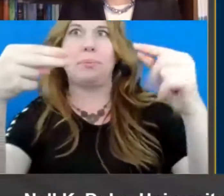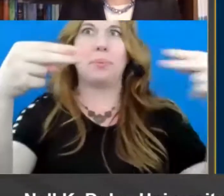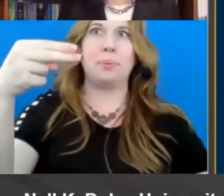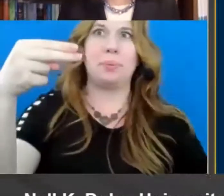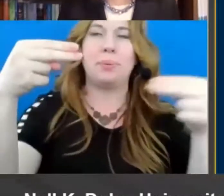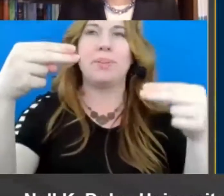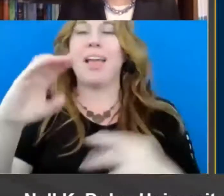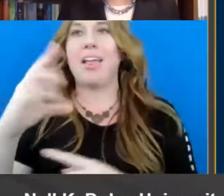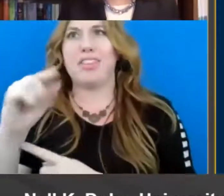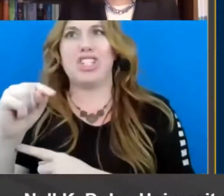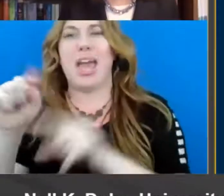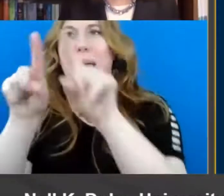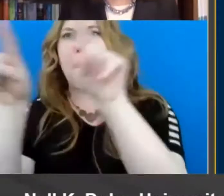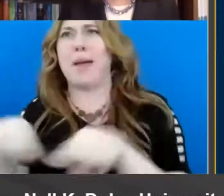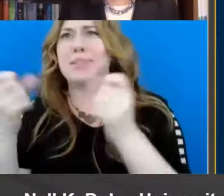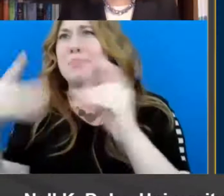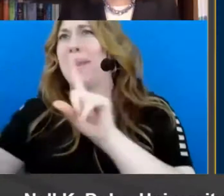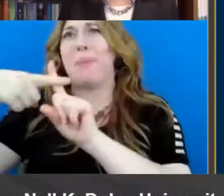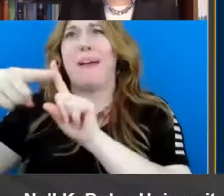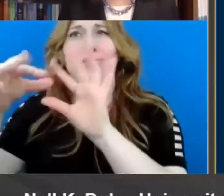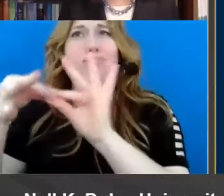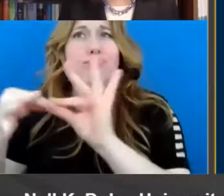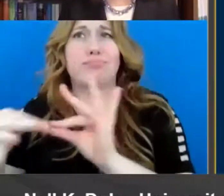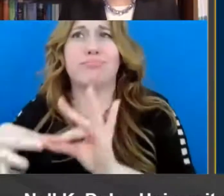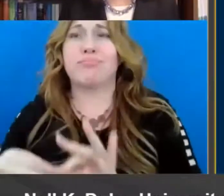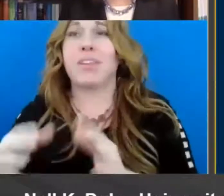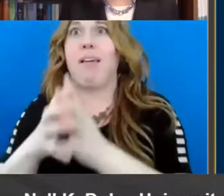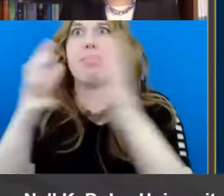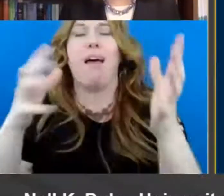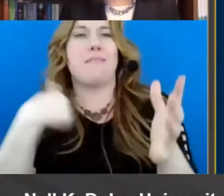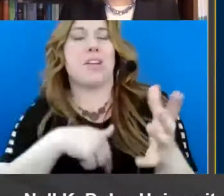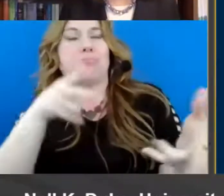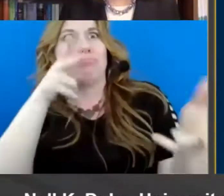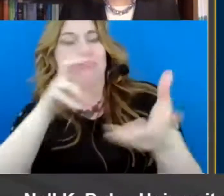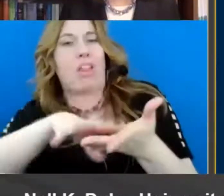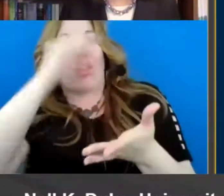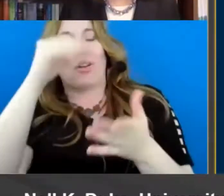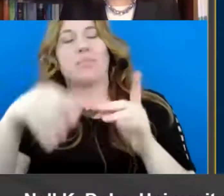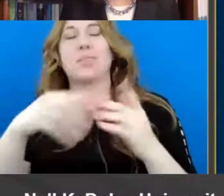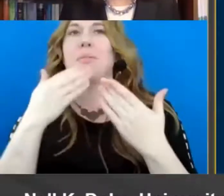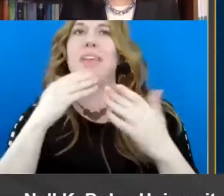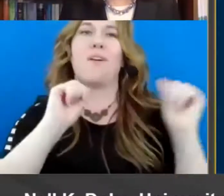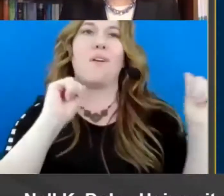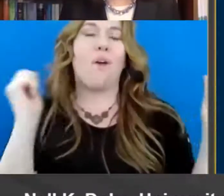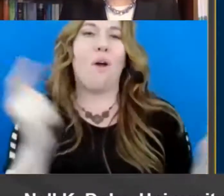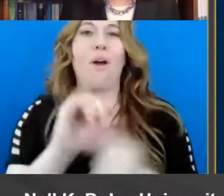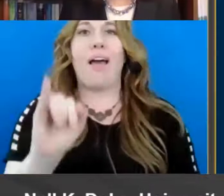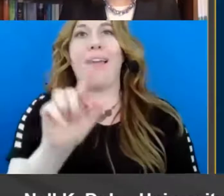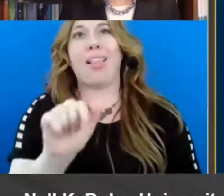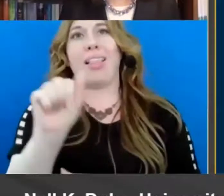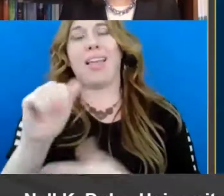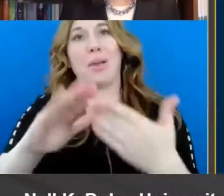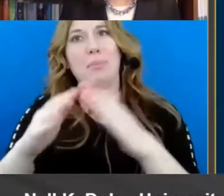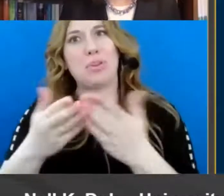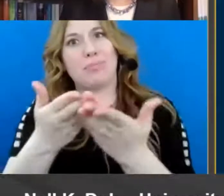wonderful things um and so much learning going on so i also want to thank the entire ila community for participating